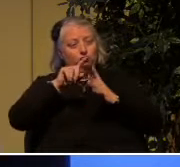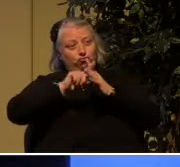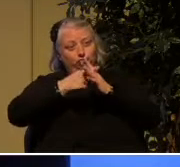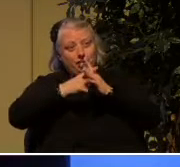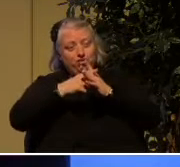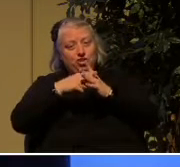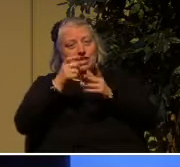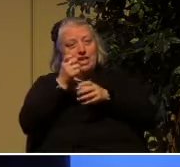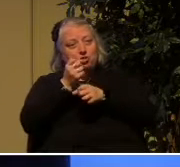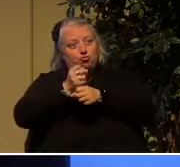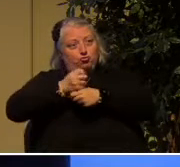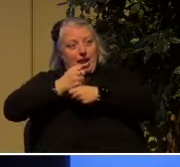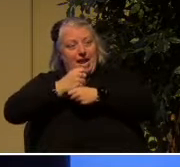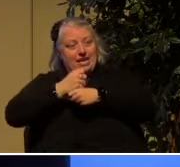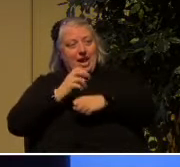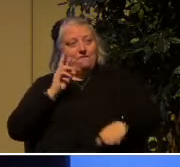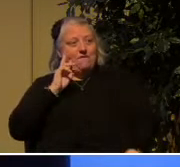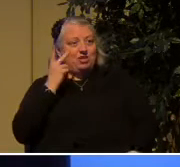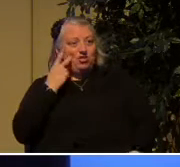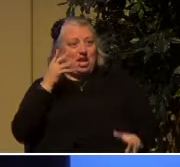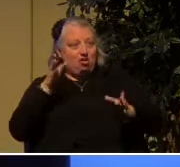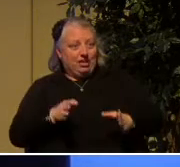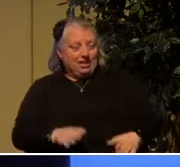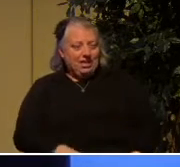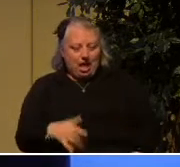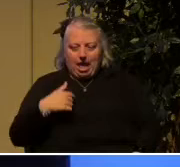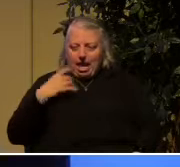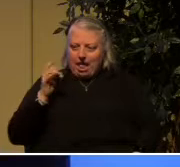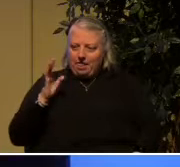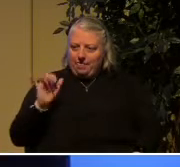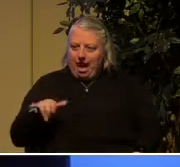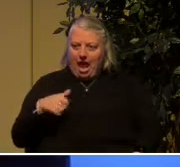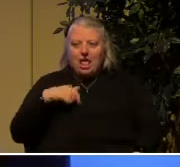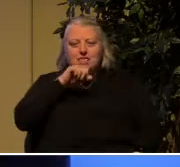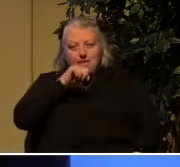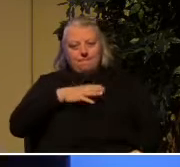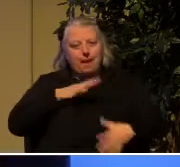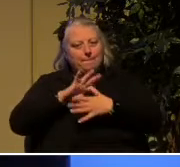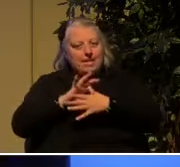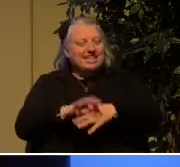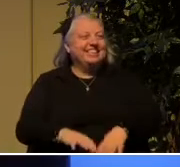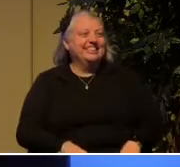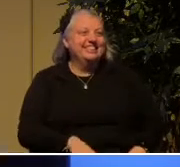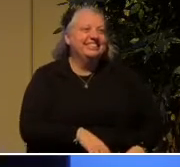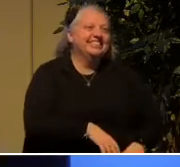the ground, since from it you were taken, for dust you are, and to dust you will return.